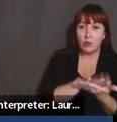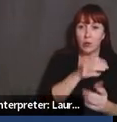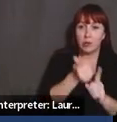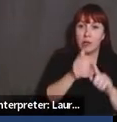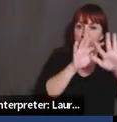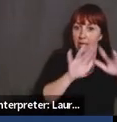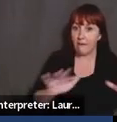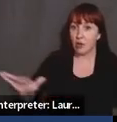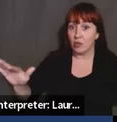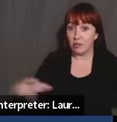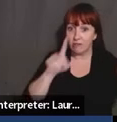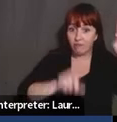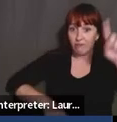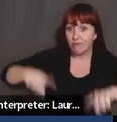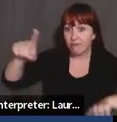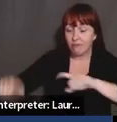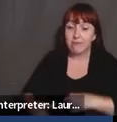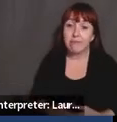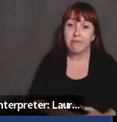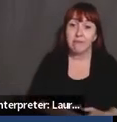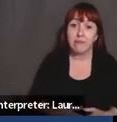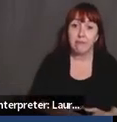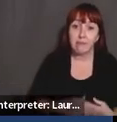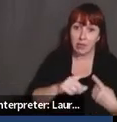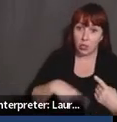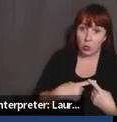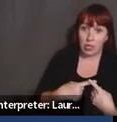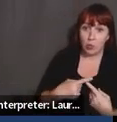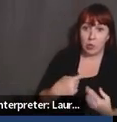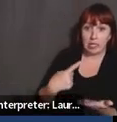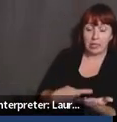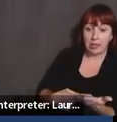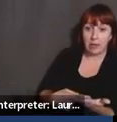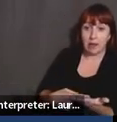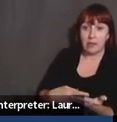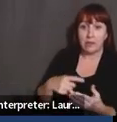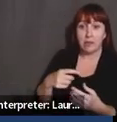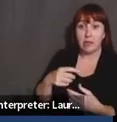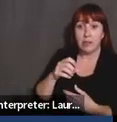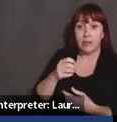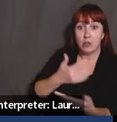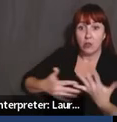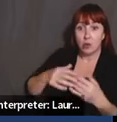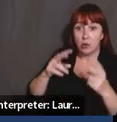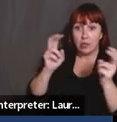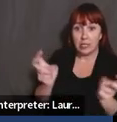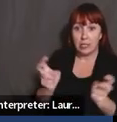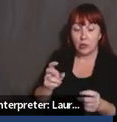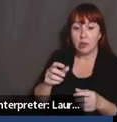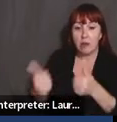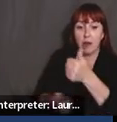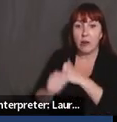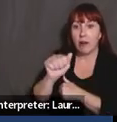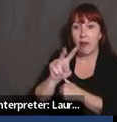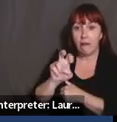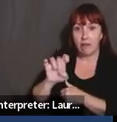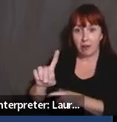speak. Um, and really the only times that we got to speak about social issues was in AVID. Um, and even